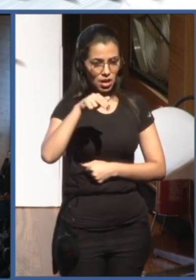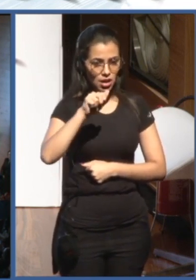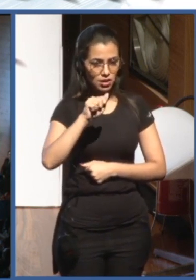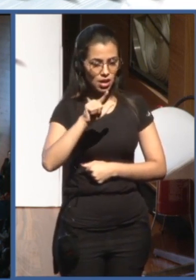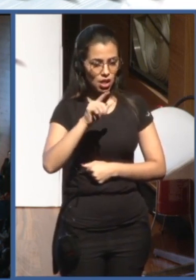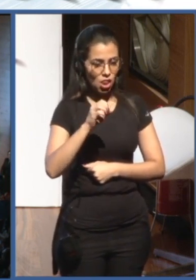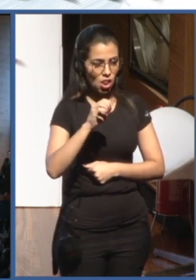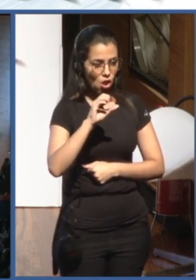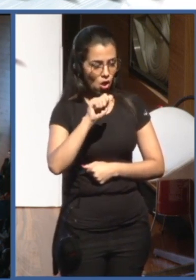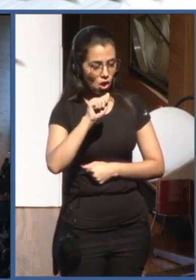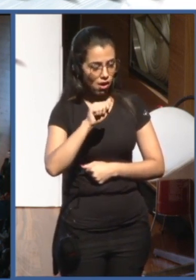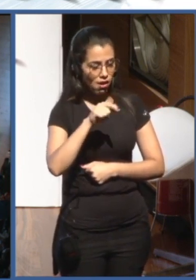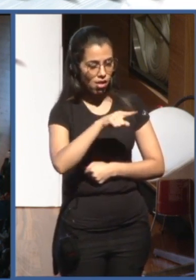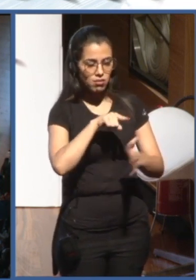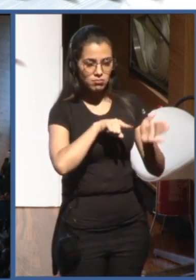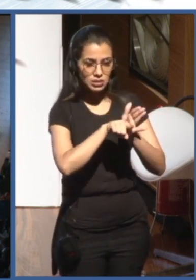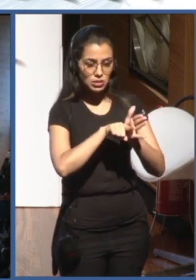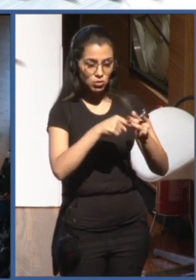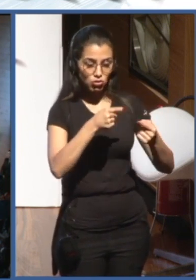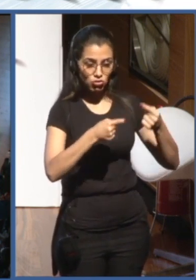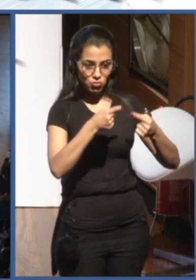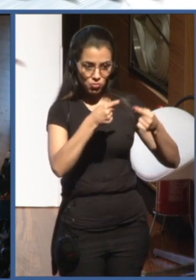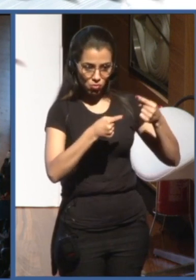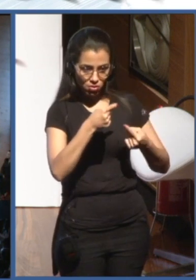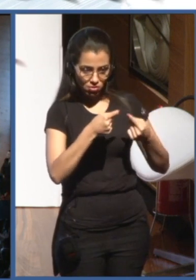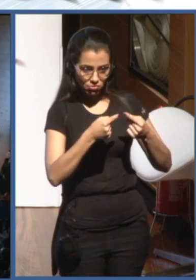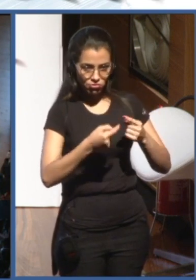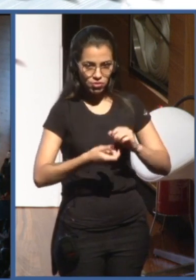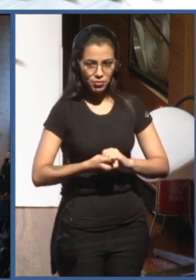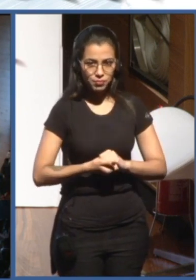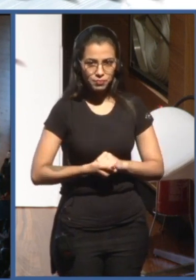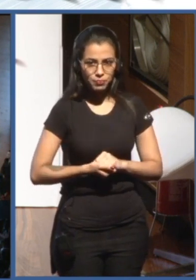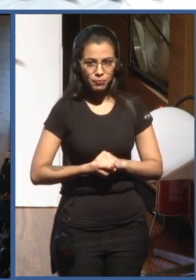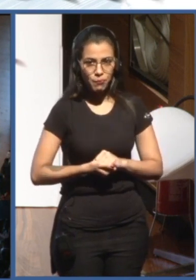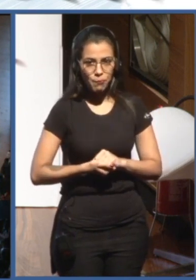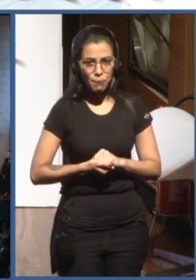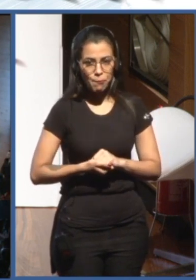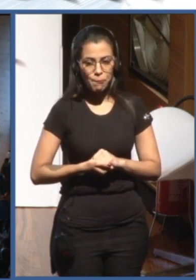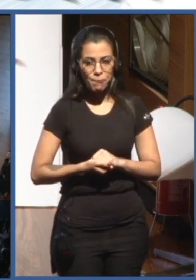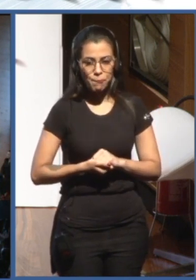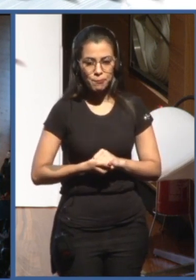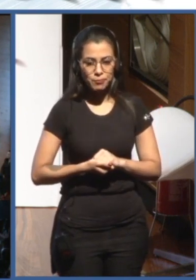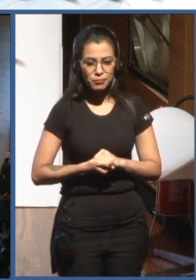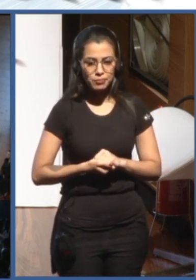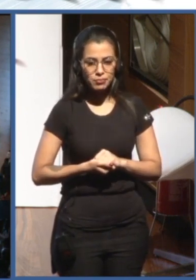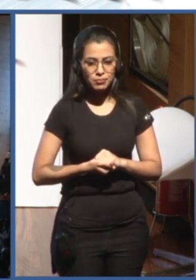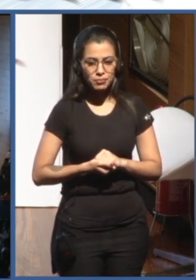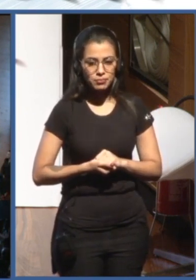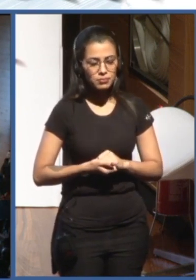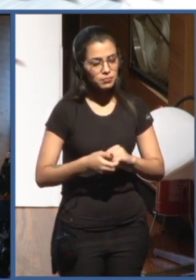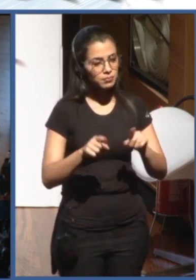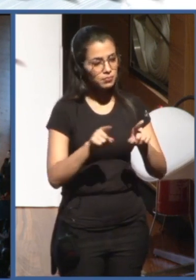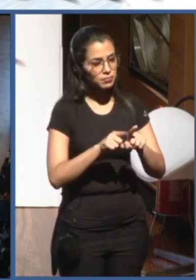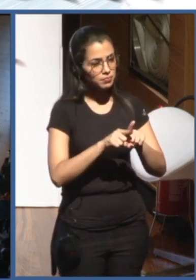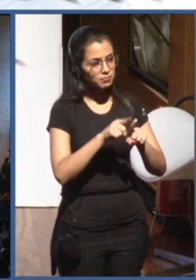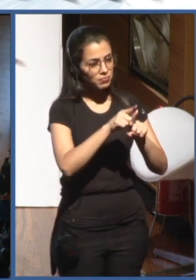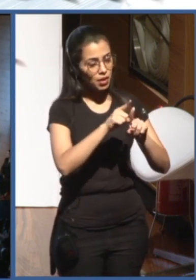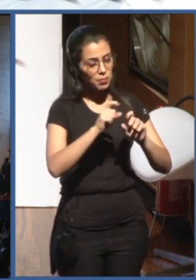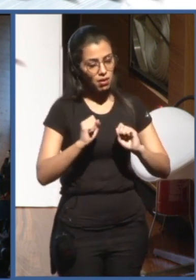Global Governance on the AI Roundtable, and part of our initiative, the AI Civic Forum. Thank you, Sasha, for being with us.